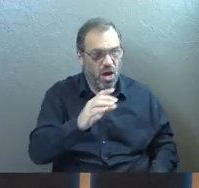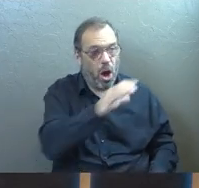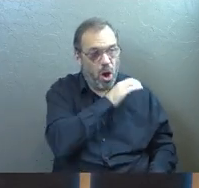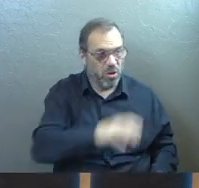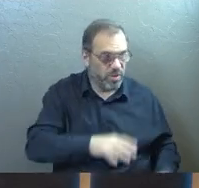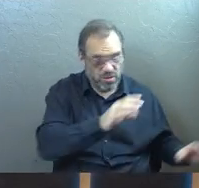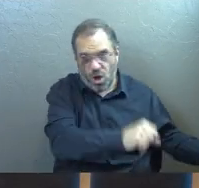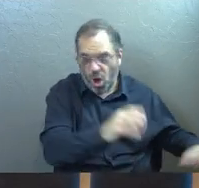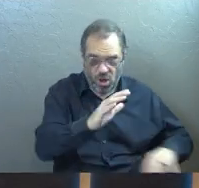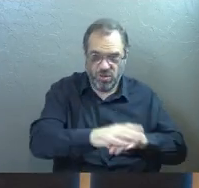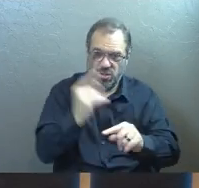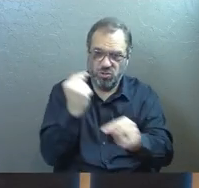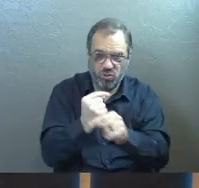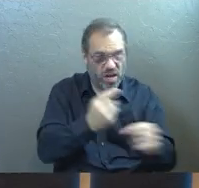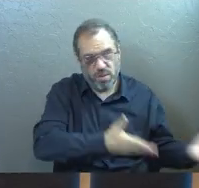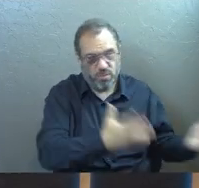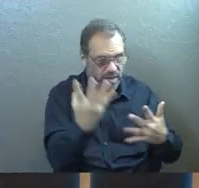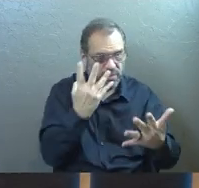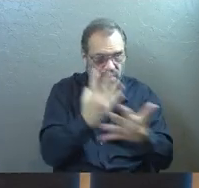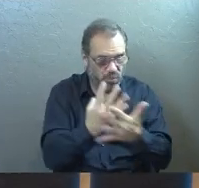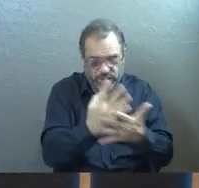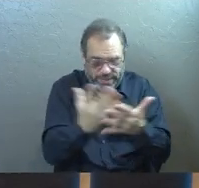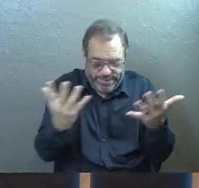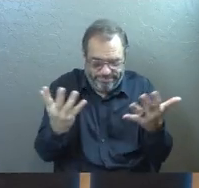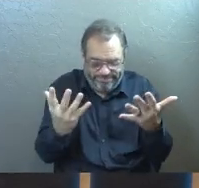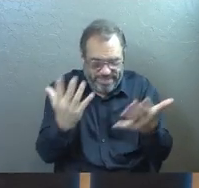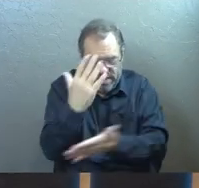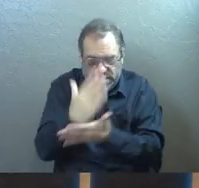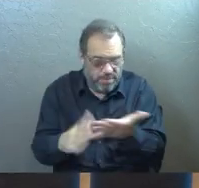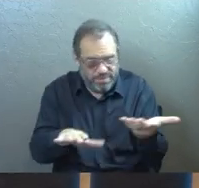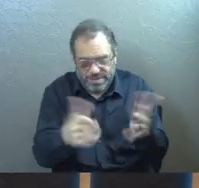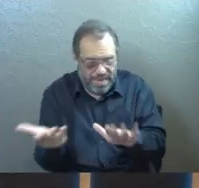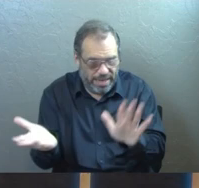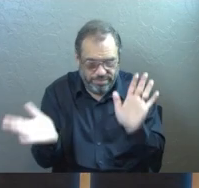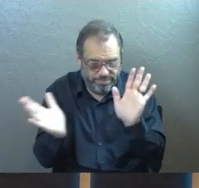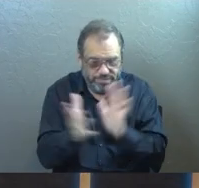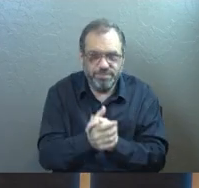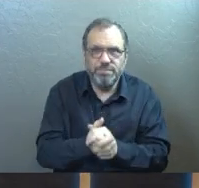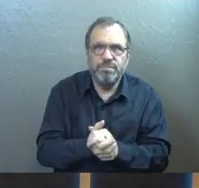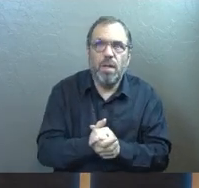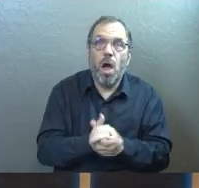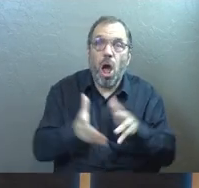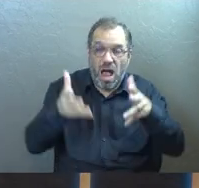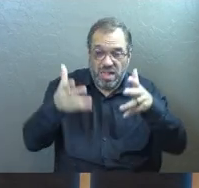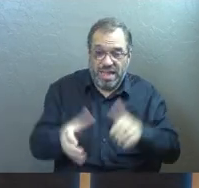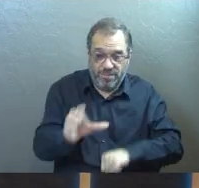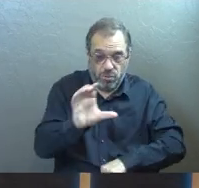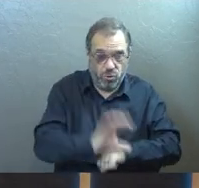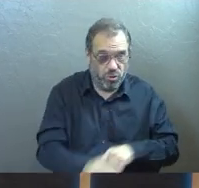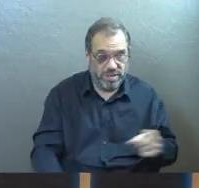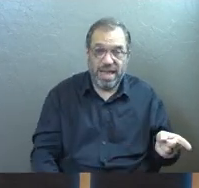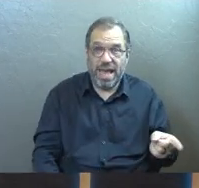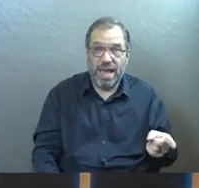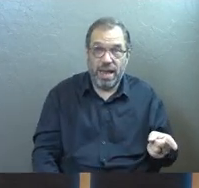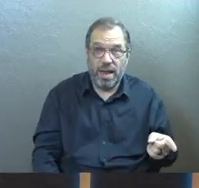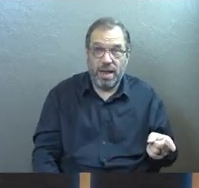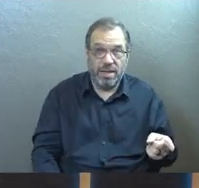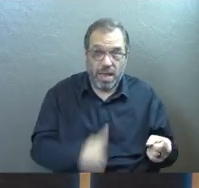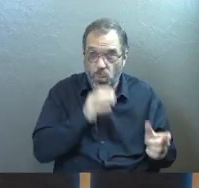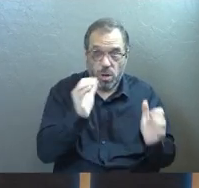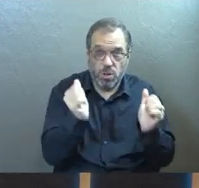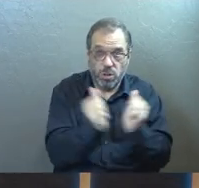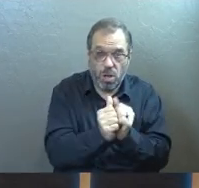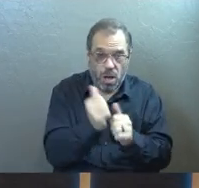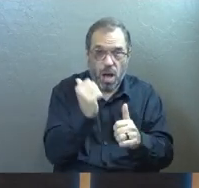truck to haul them all off to prison and some to death. The remaining church that were not